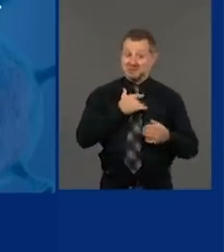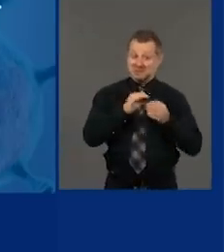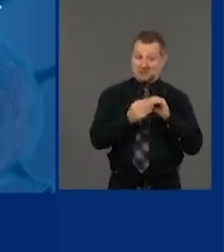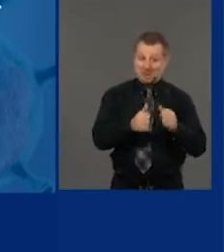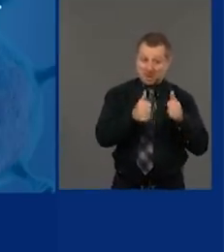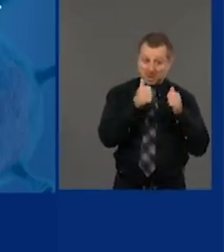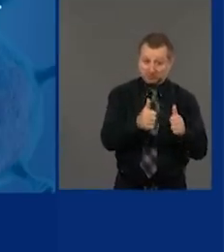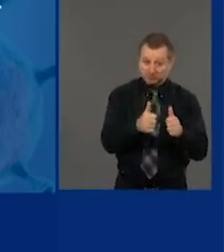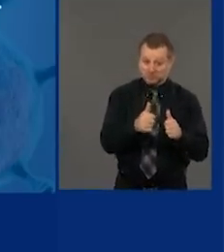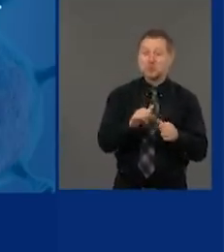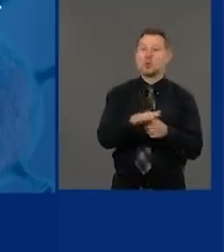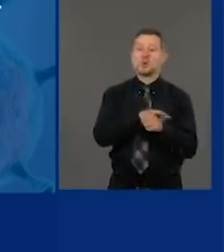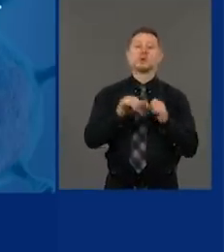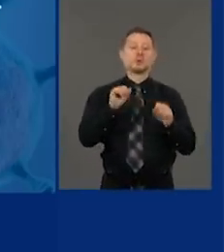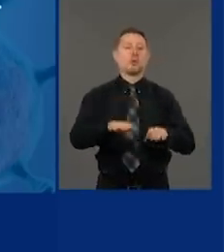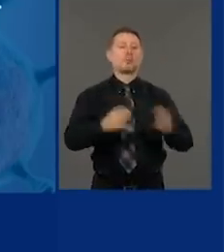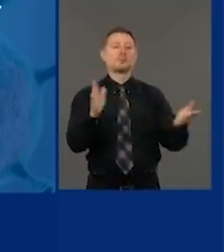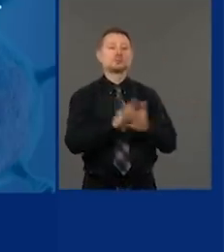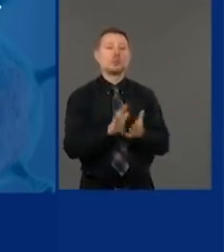region.